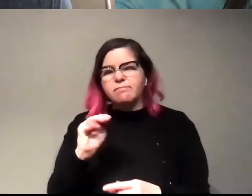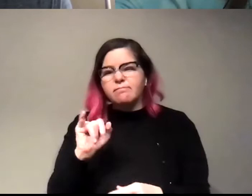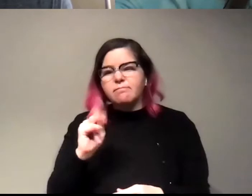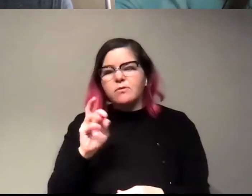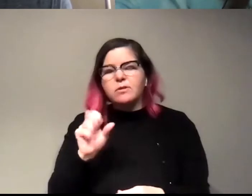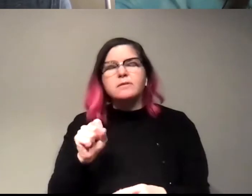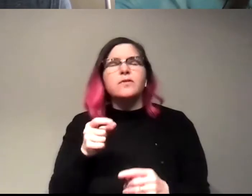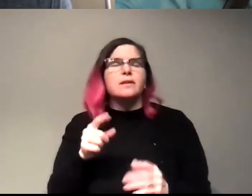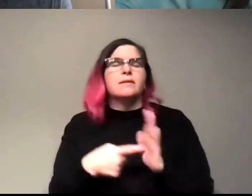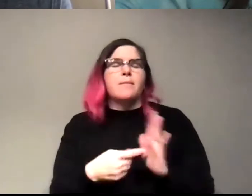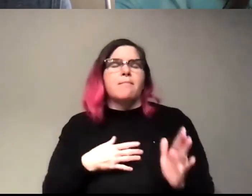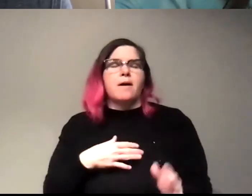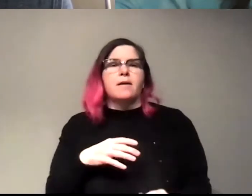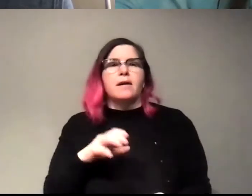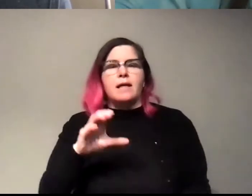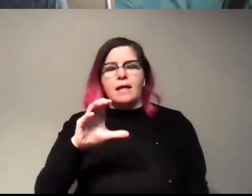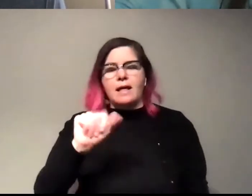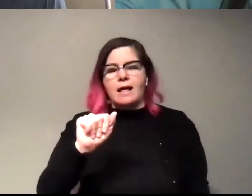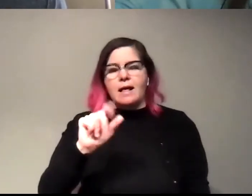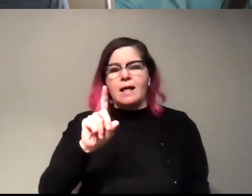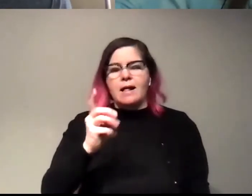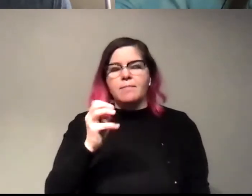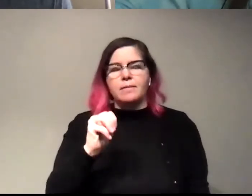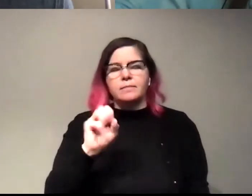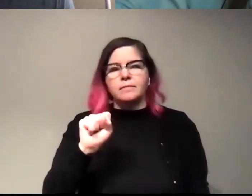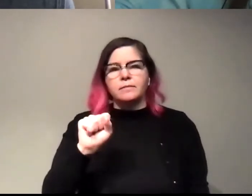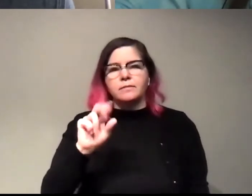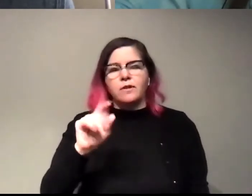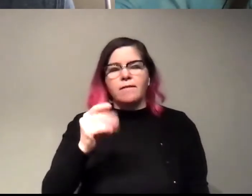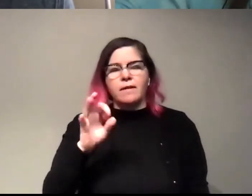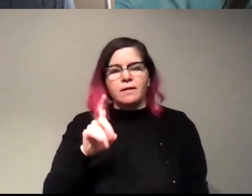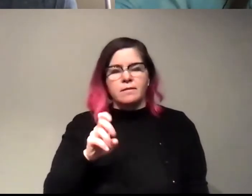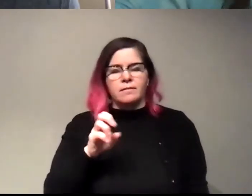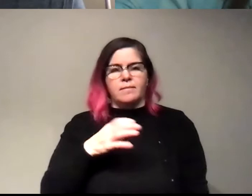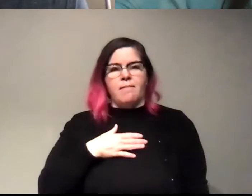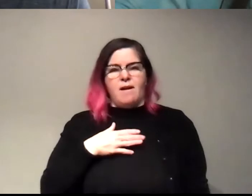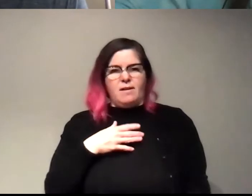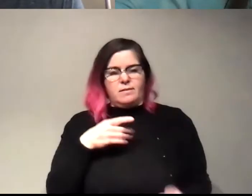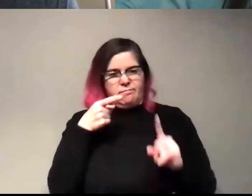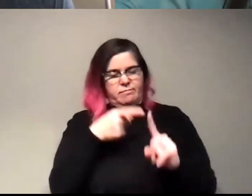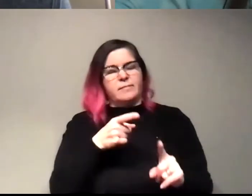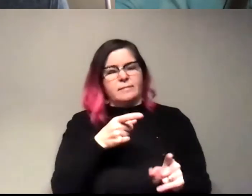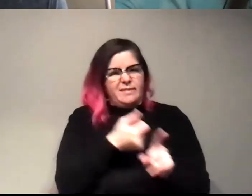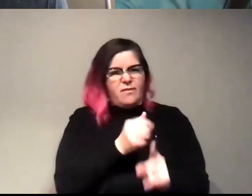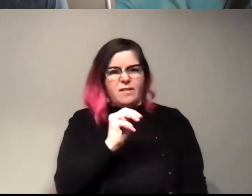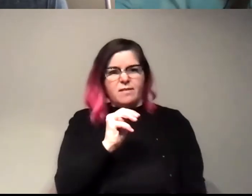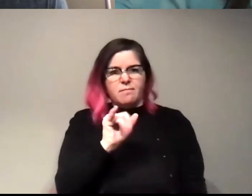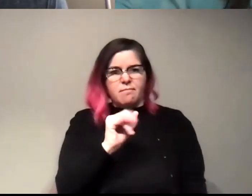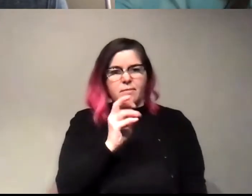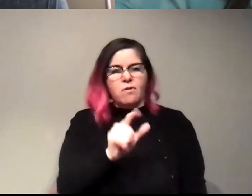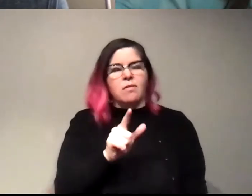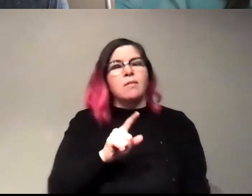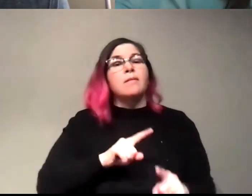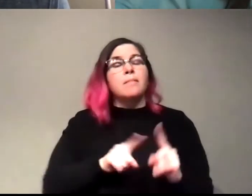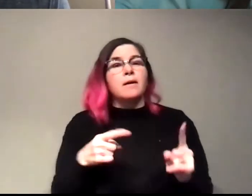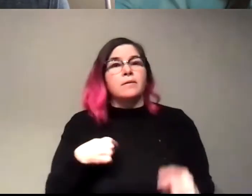particles I'm using are called cadmium sulfide, which is just, uh, it's a mineral, uh, uh, but, you know, we can basic, we